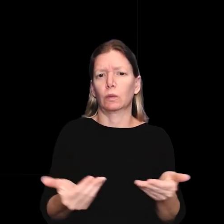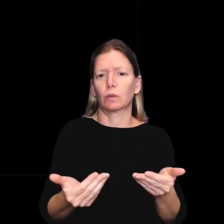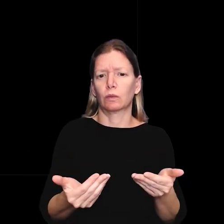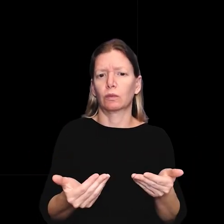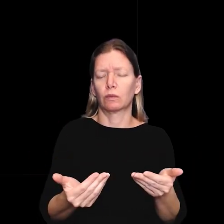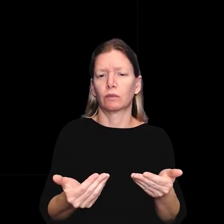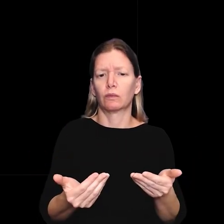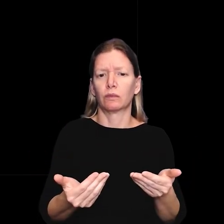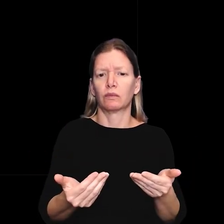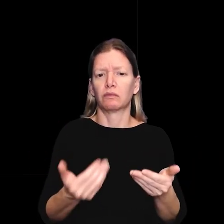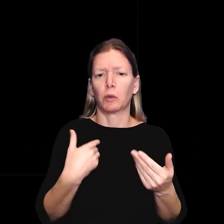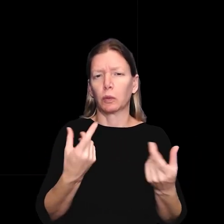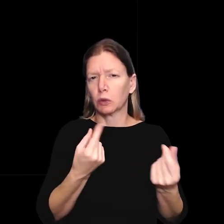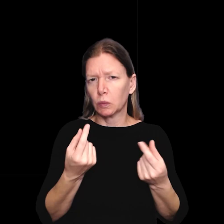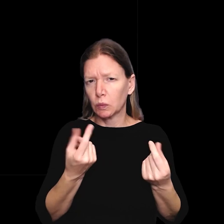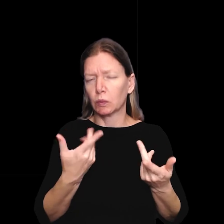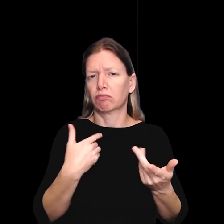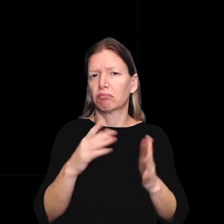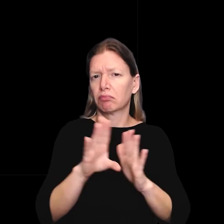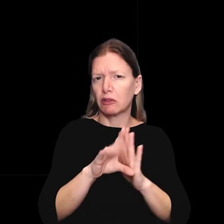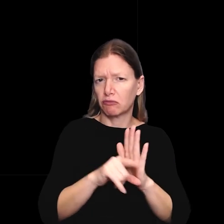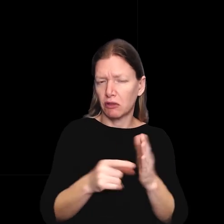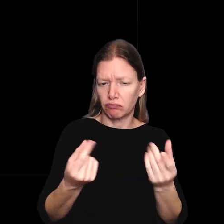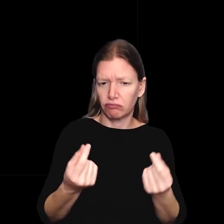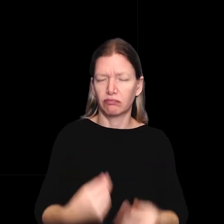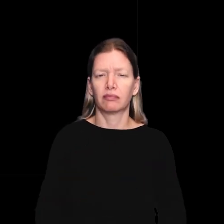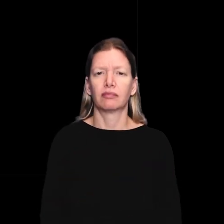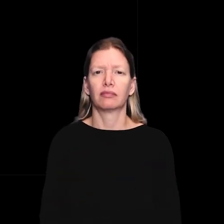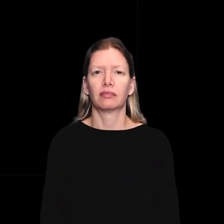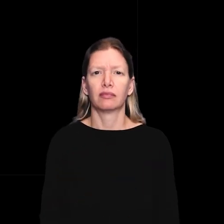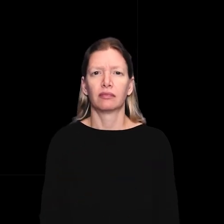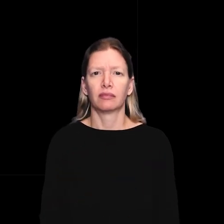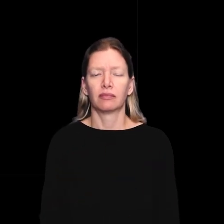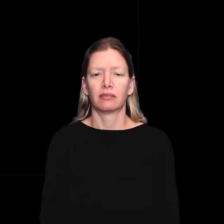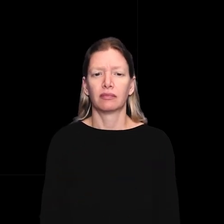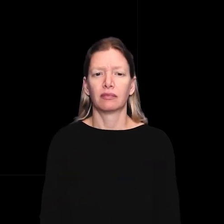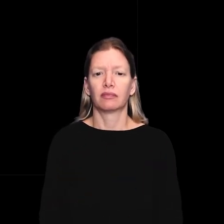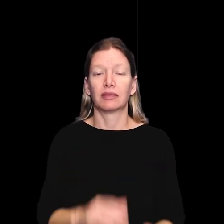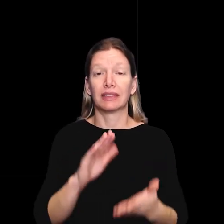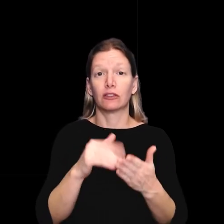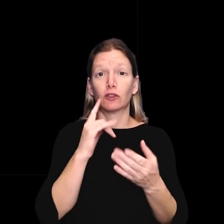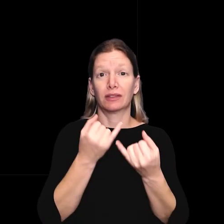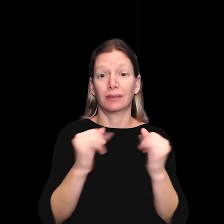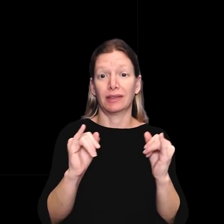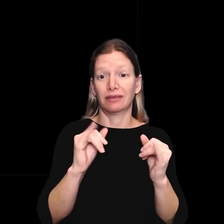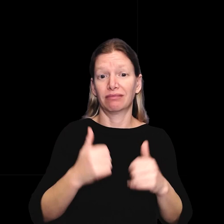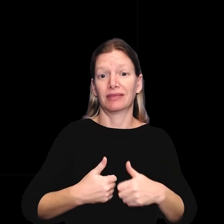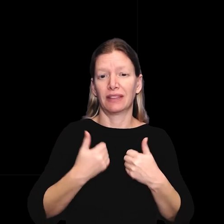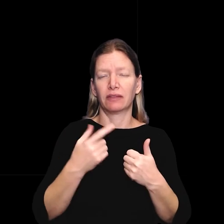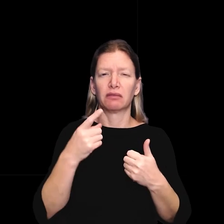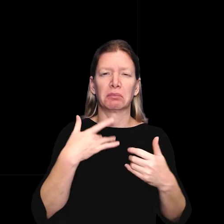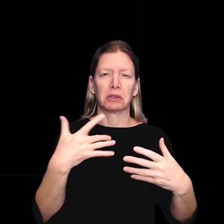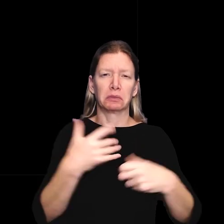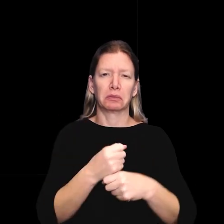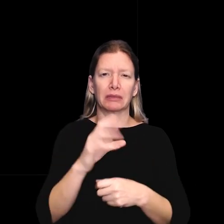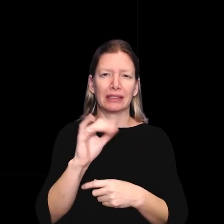would just do a quick introduction to sort of what we do in our background. So centers for independent